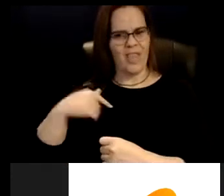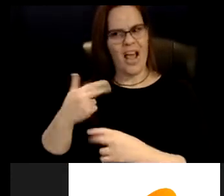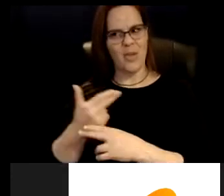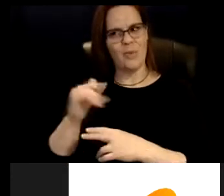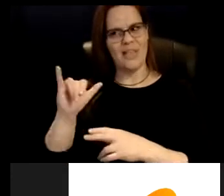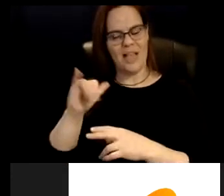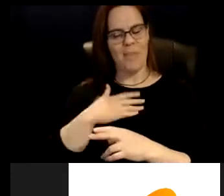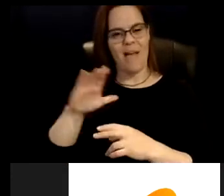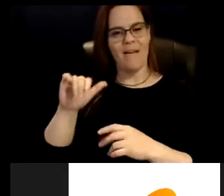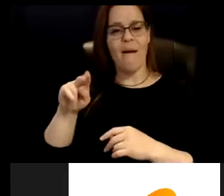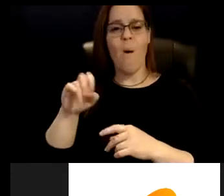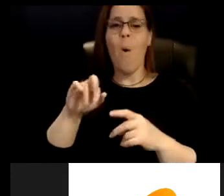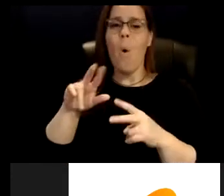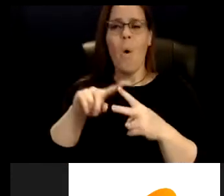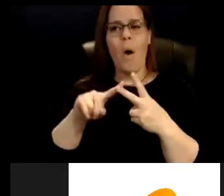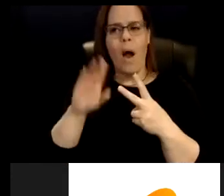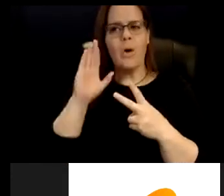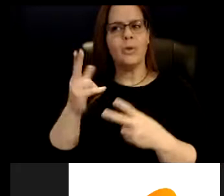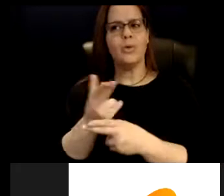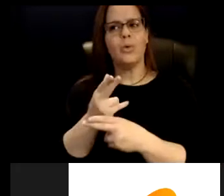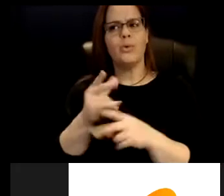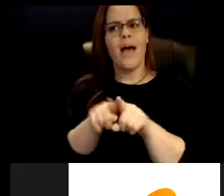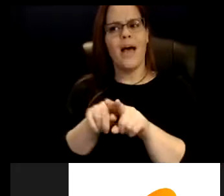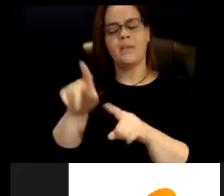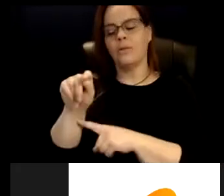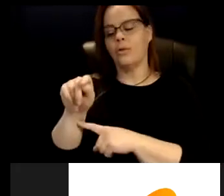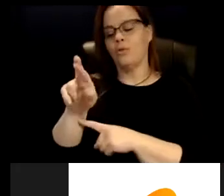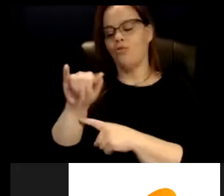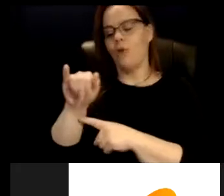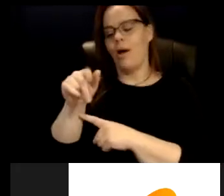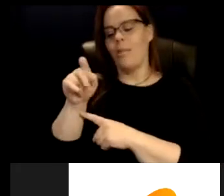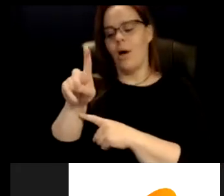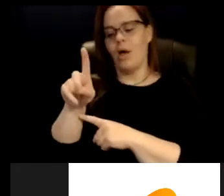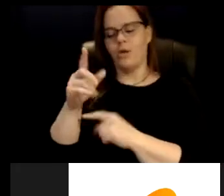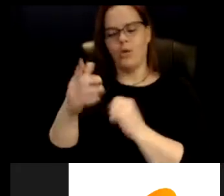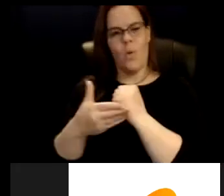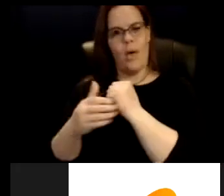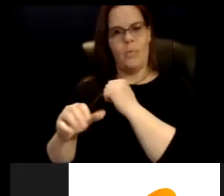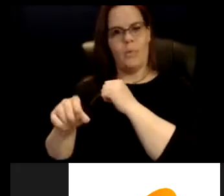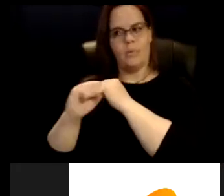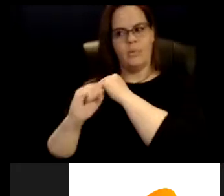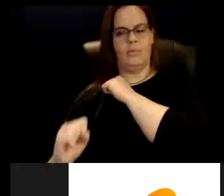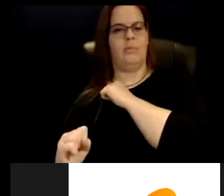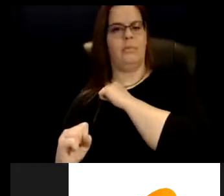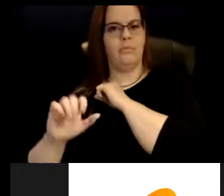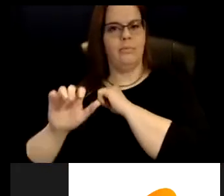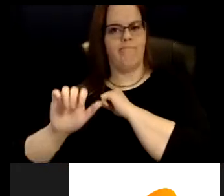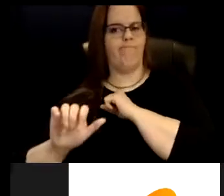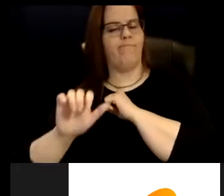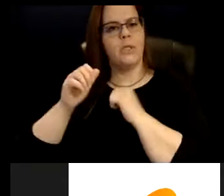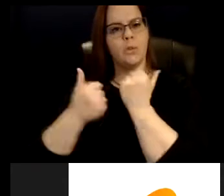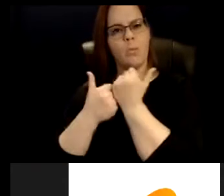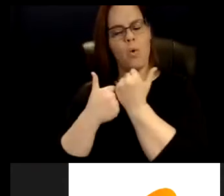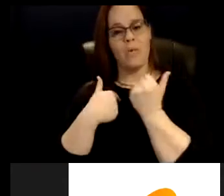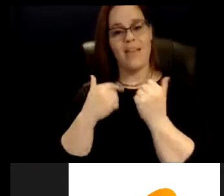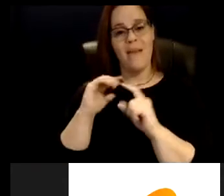myself or, um, I feel like I'm sort of faint on my feet. Masking is when I'm like, I am